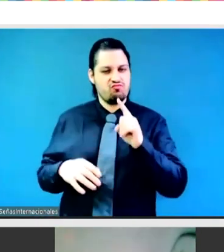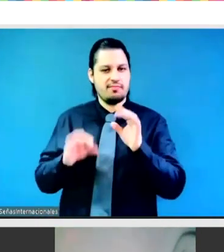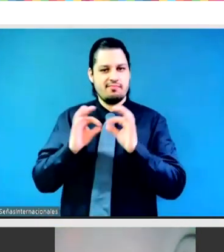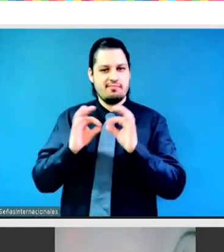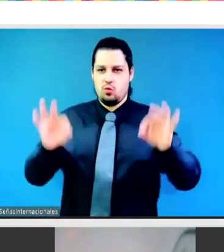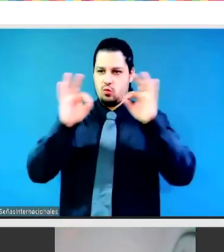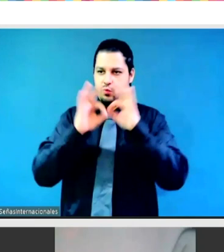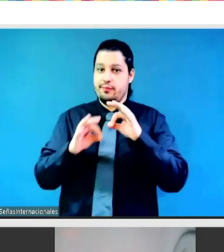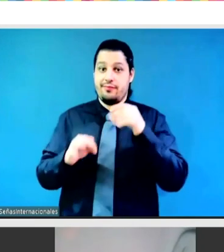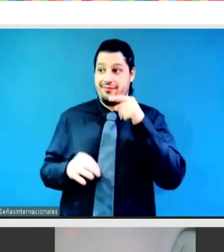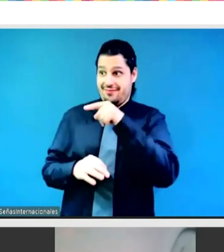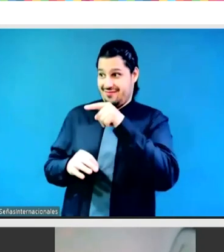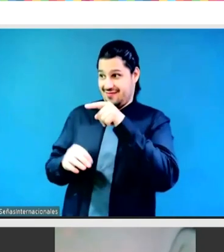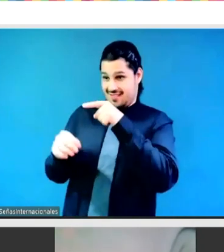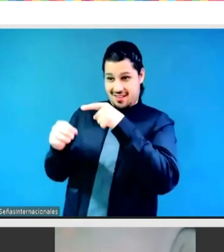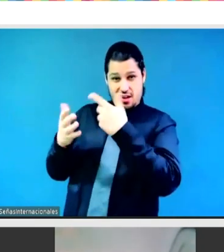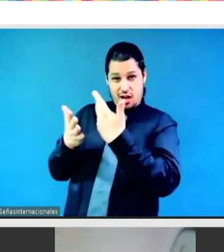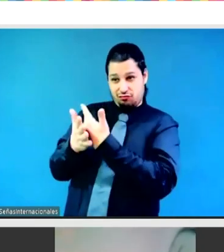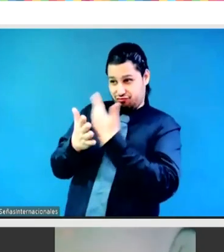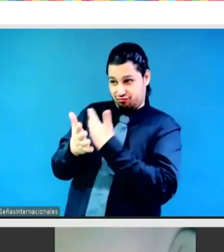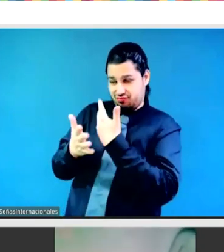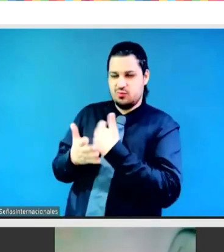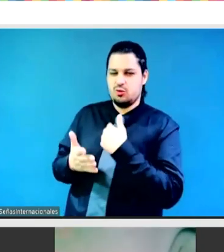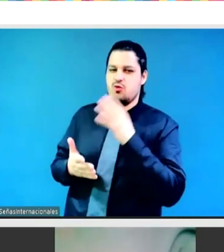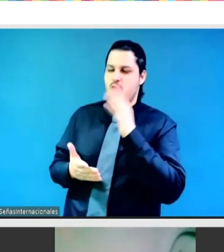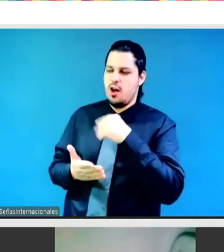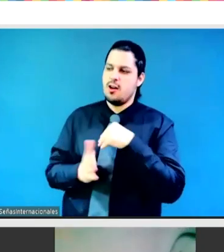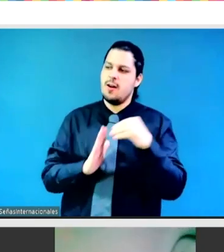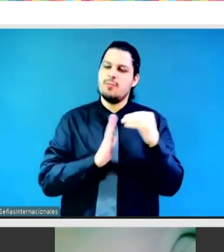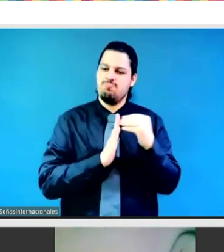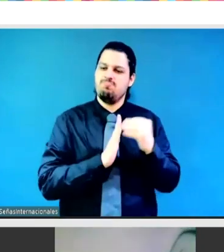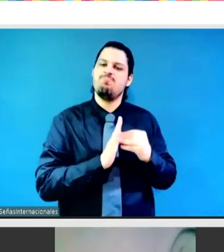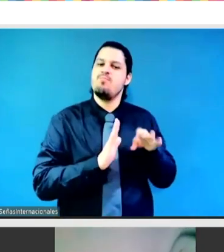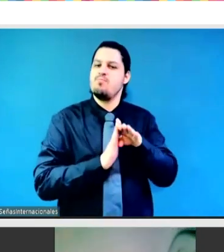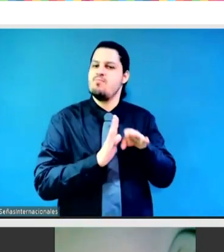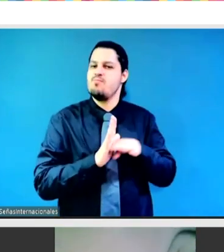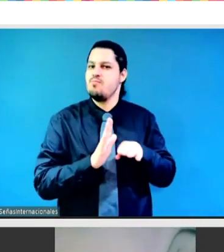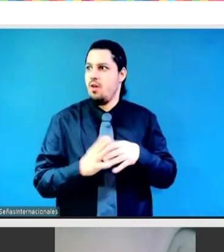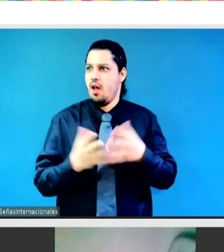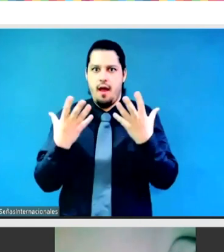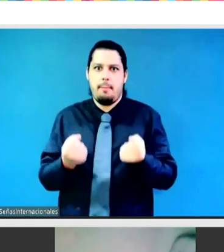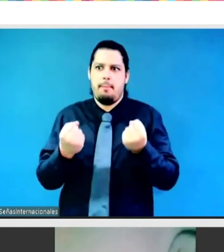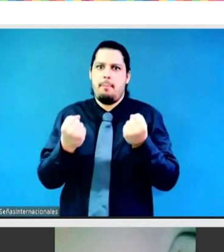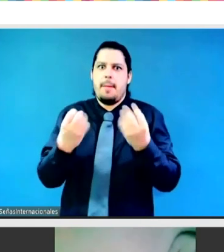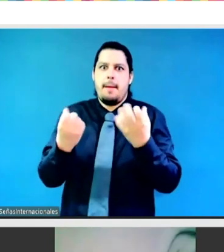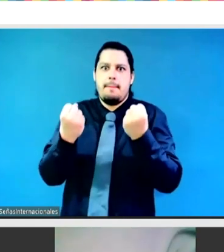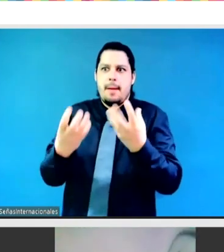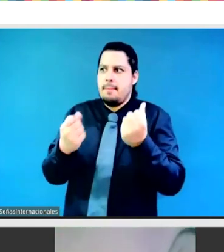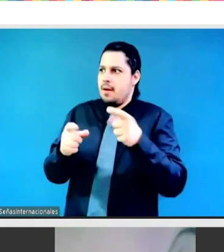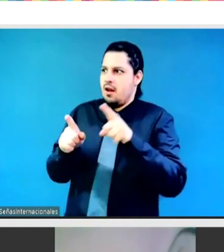Feminist movement and leadership is based on the concept of a global, innovative, magistral